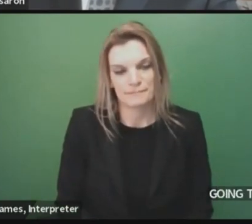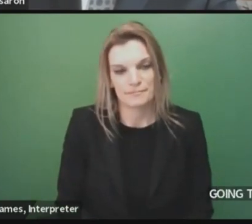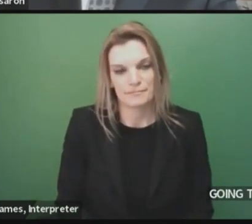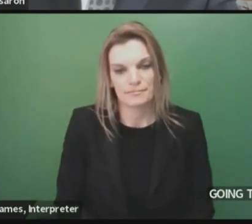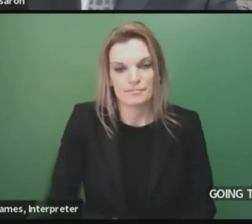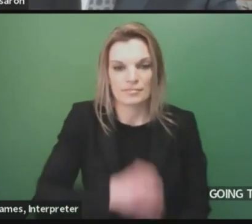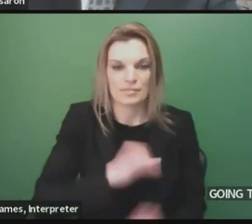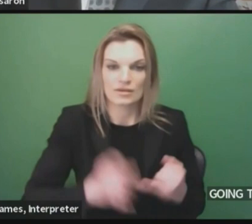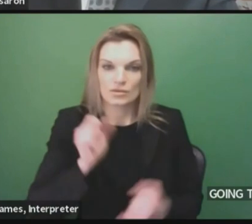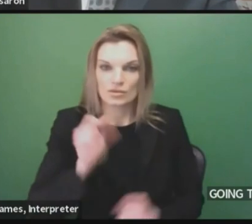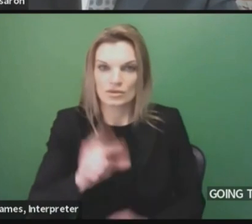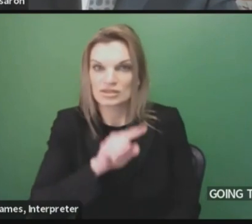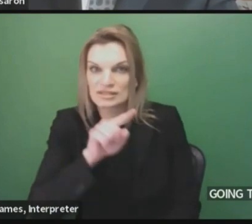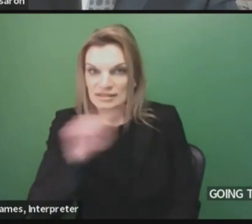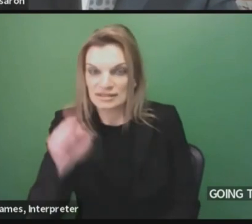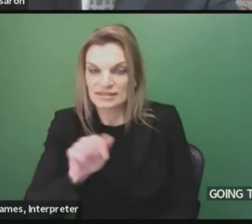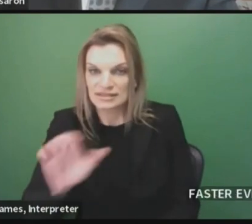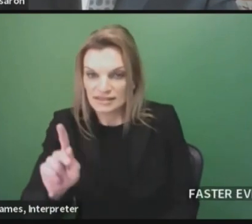from Zach Gorchow with Donald.